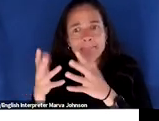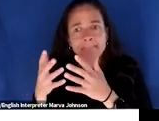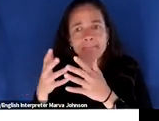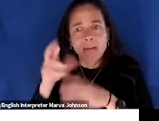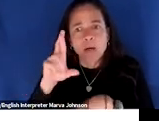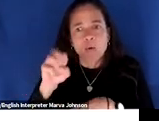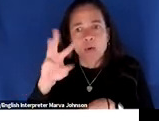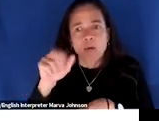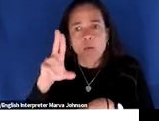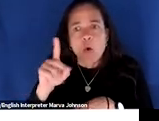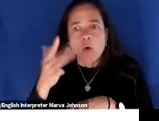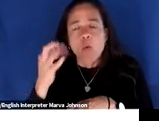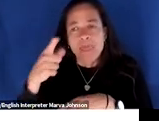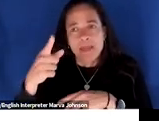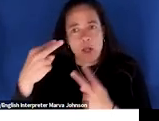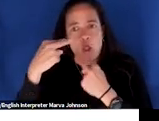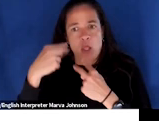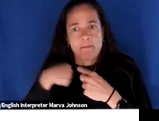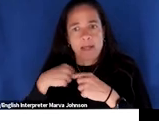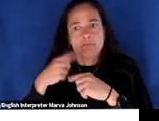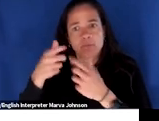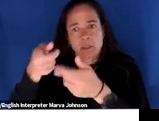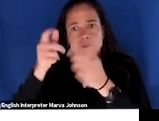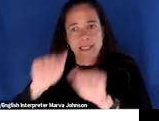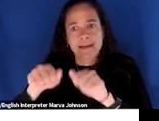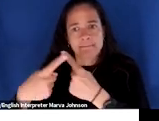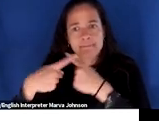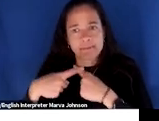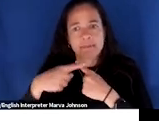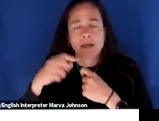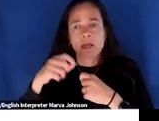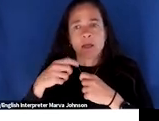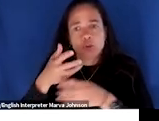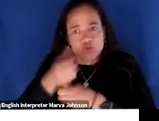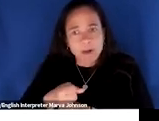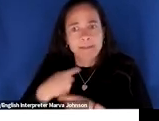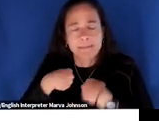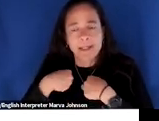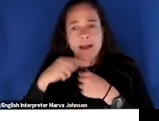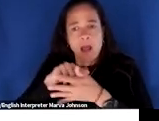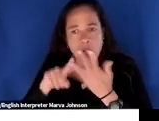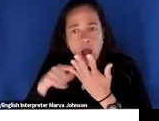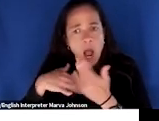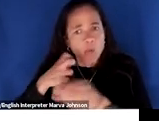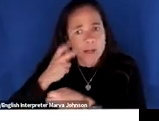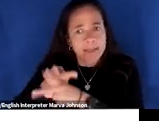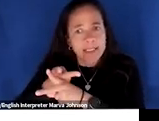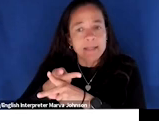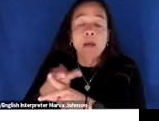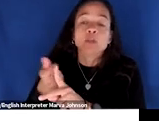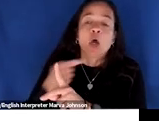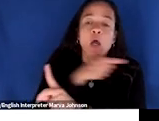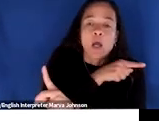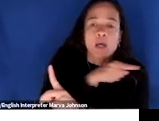to be seen as a reliable go-to provider or communicator so what other kind of habits can you develop that